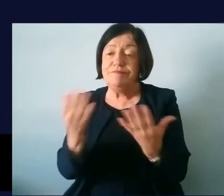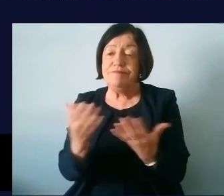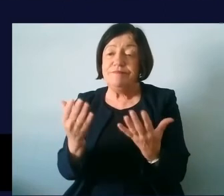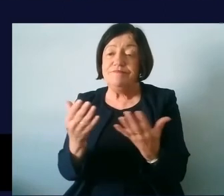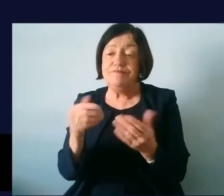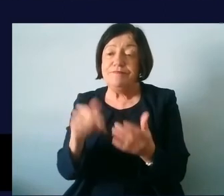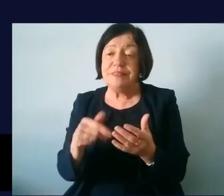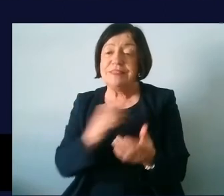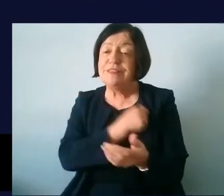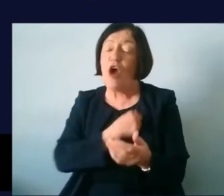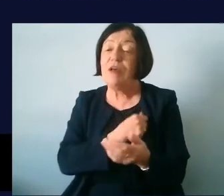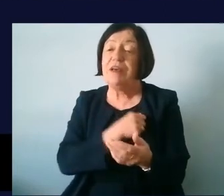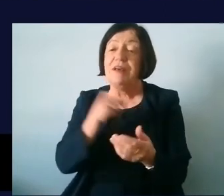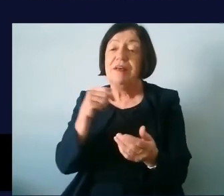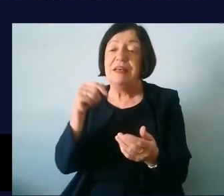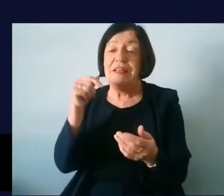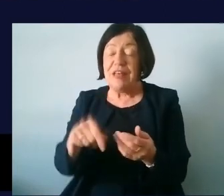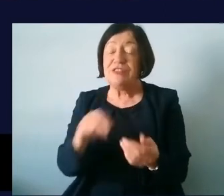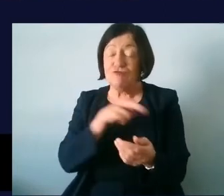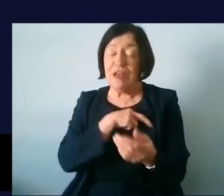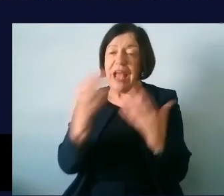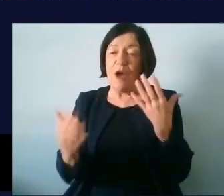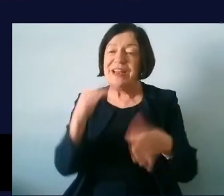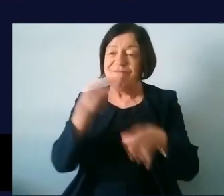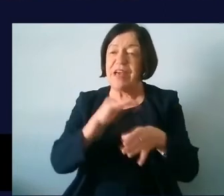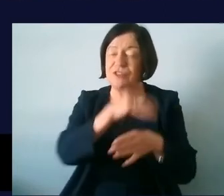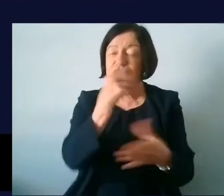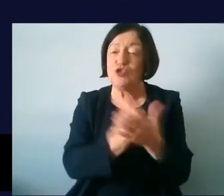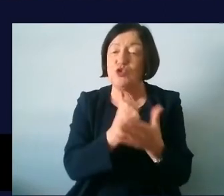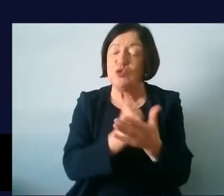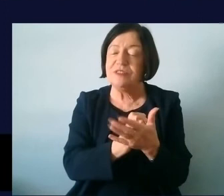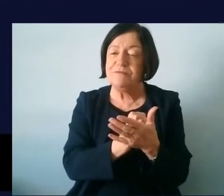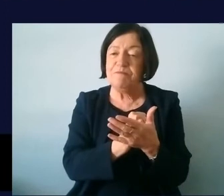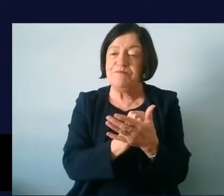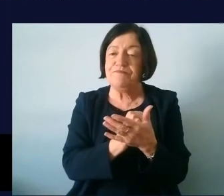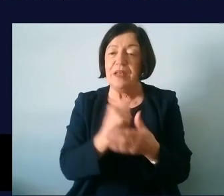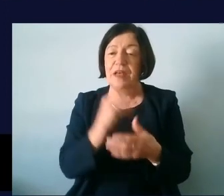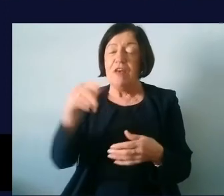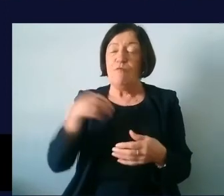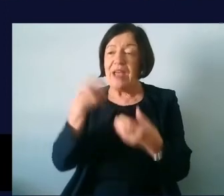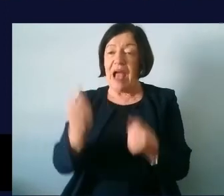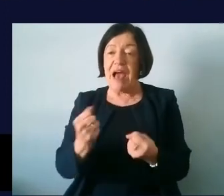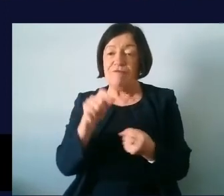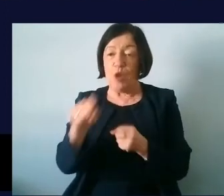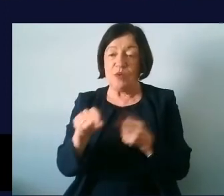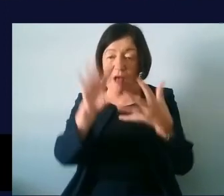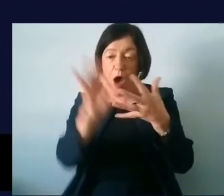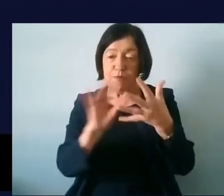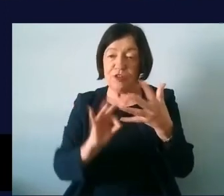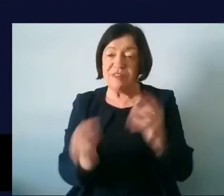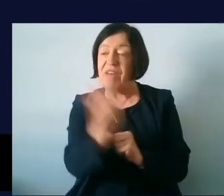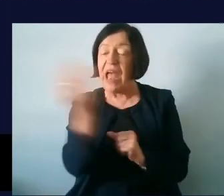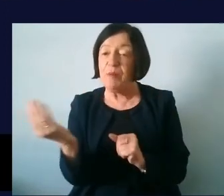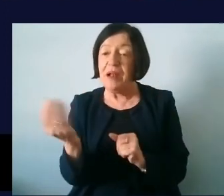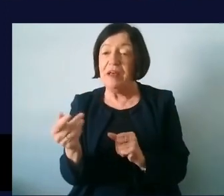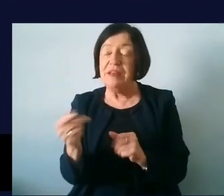sorry that the condition that's really affecting the students in that so you know if we have those options available to kids if they don't want to